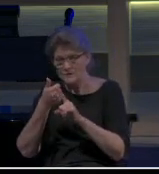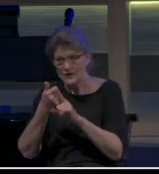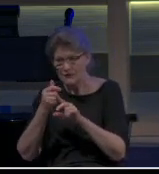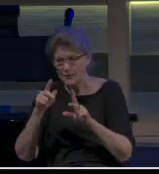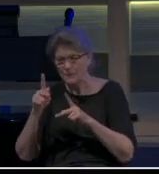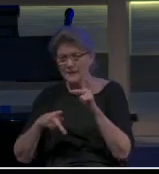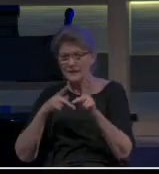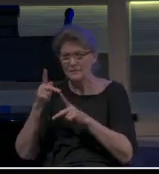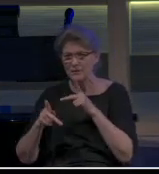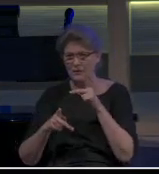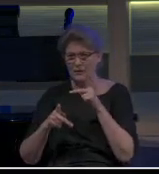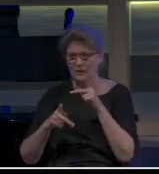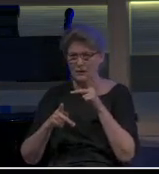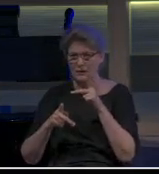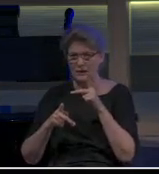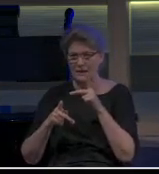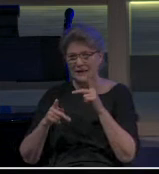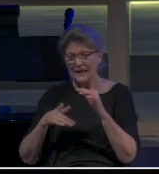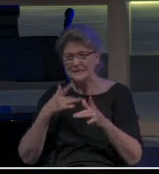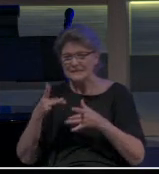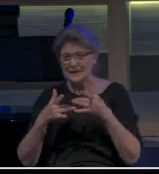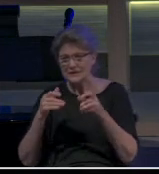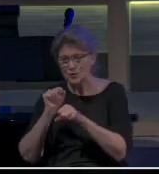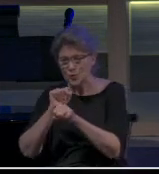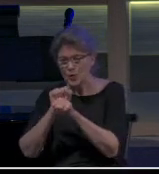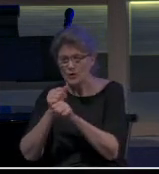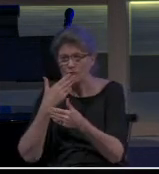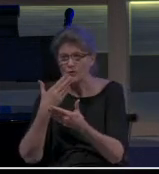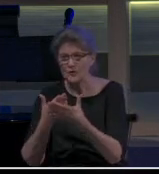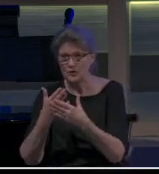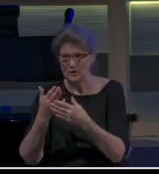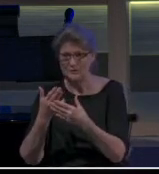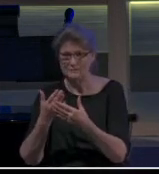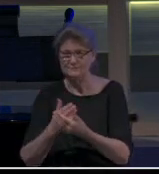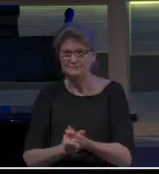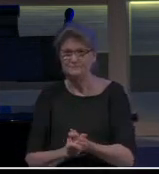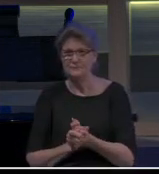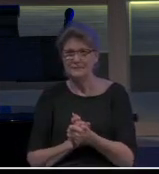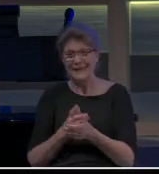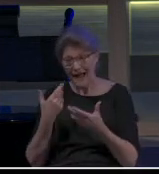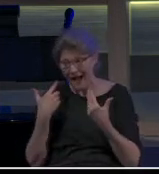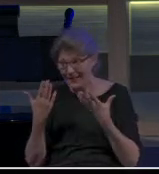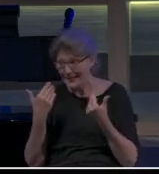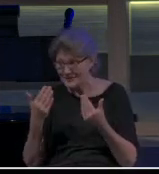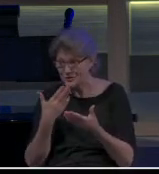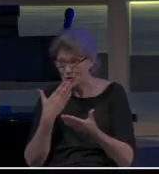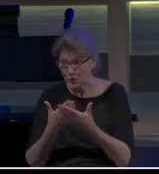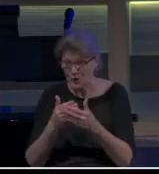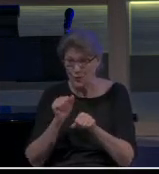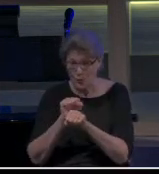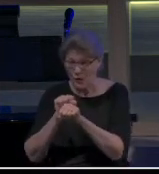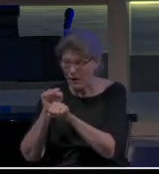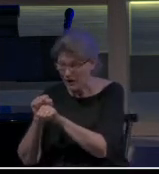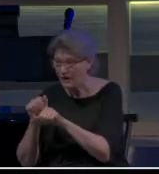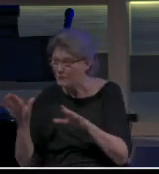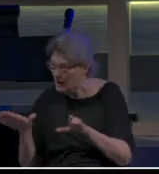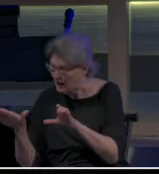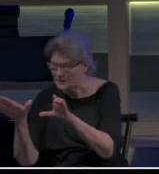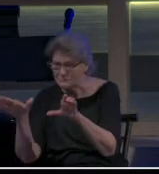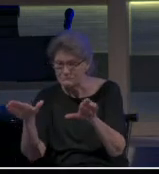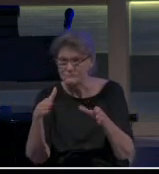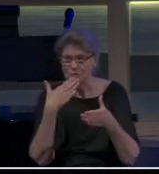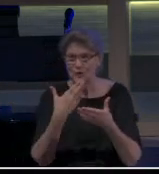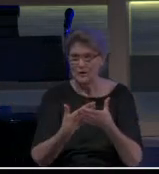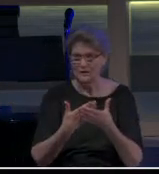for good deeds. Like, yeah, let's do some good stuff. That's